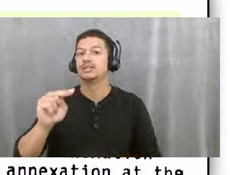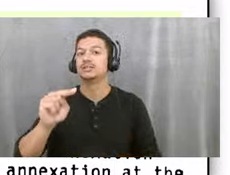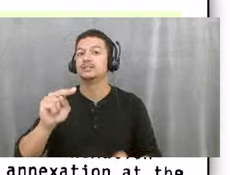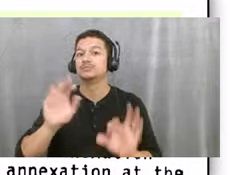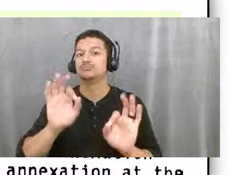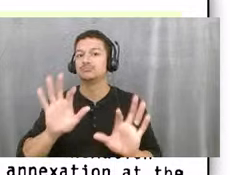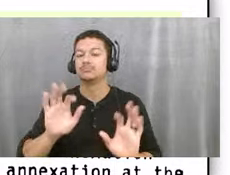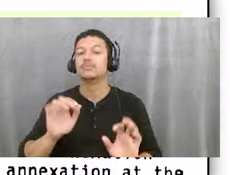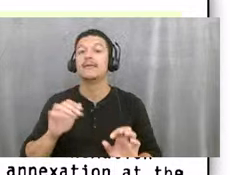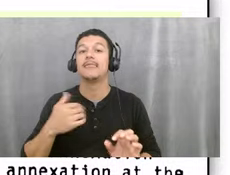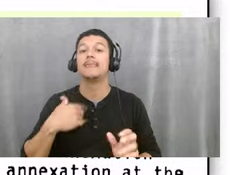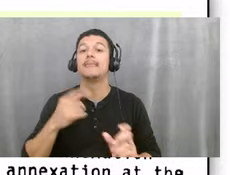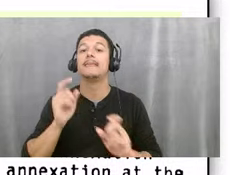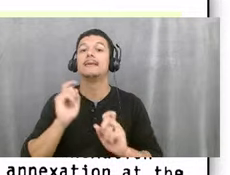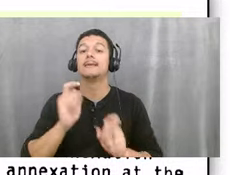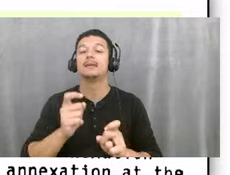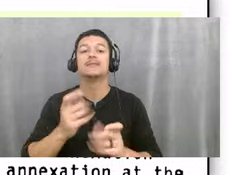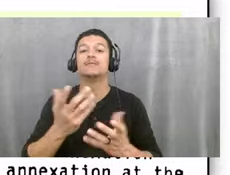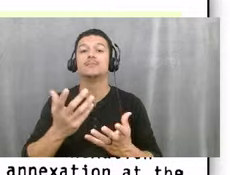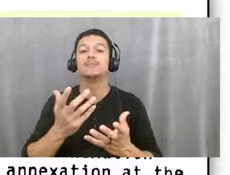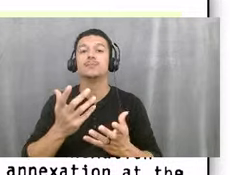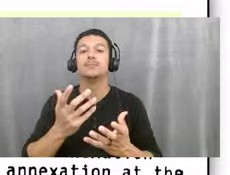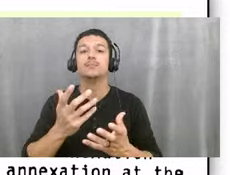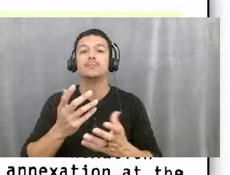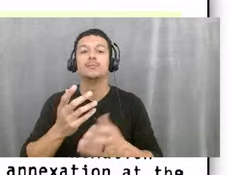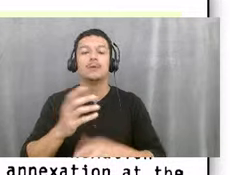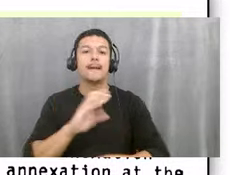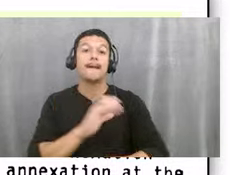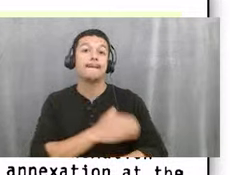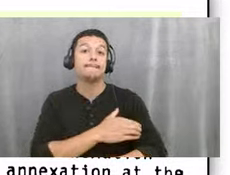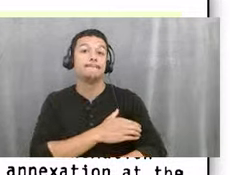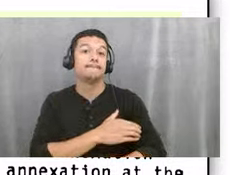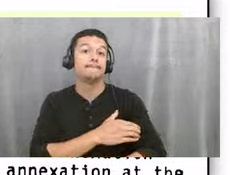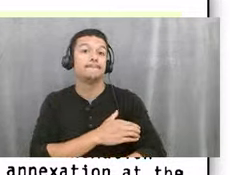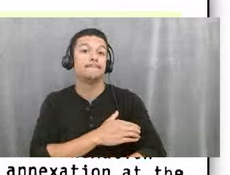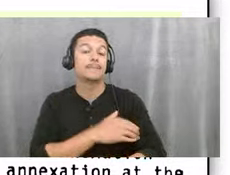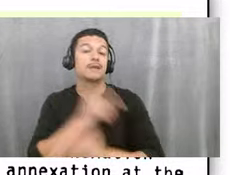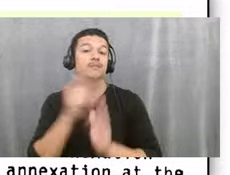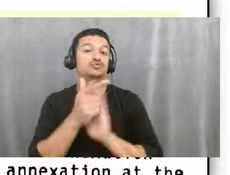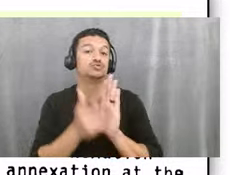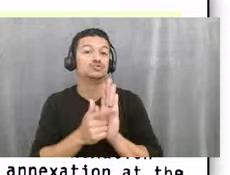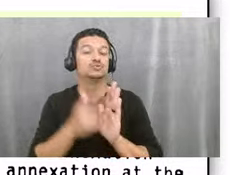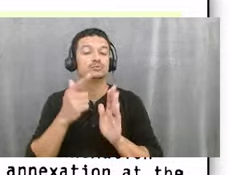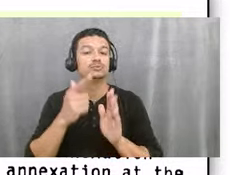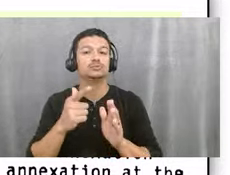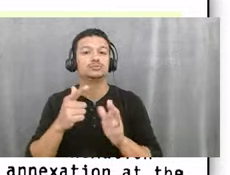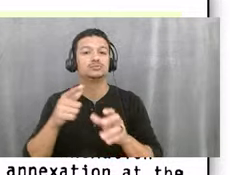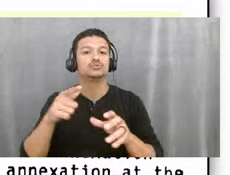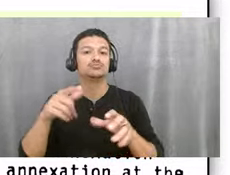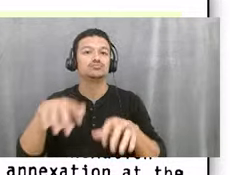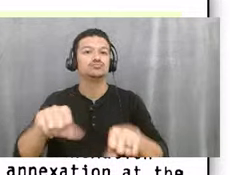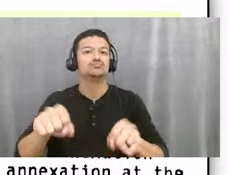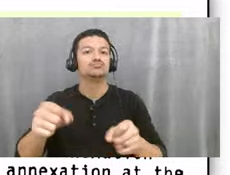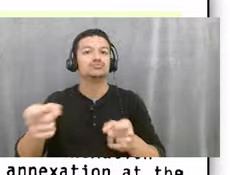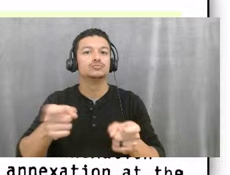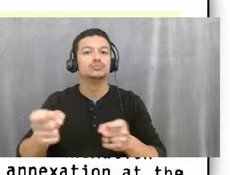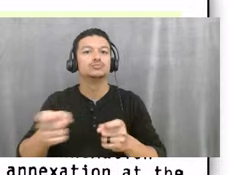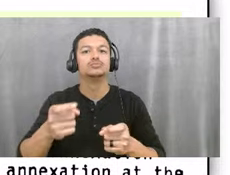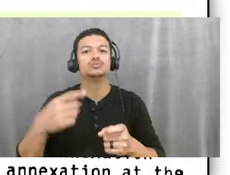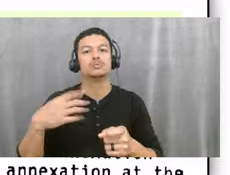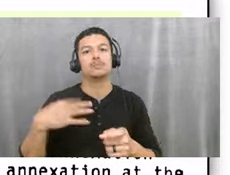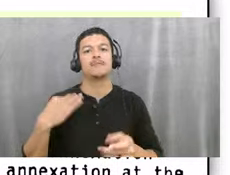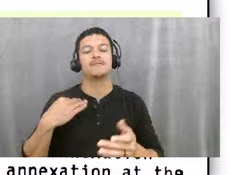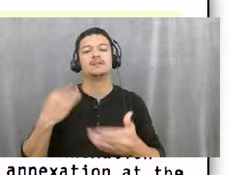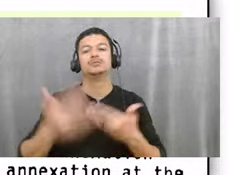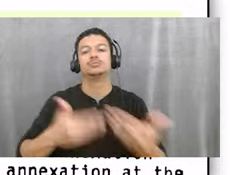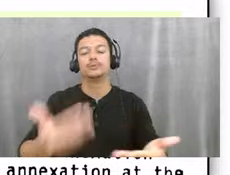give us, um, irrevocable power of attorney to annex them through the voluntary process. That basically says